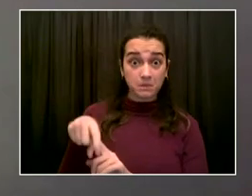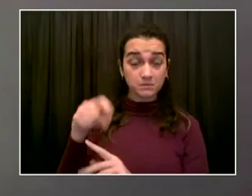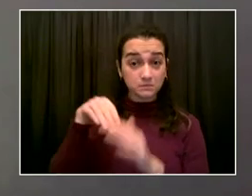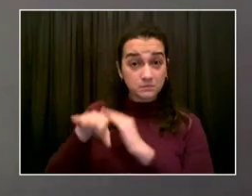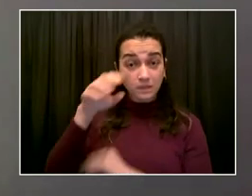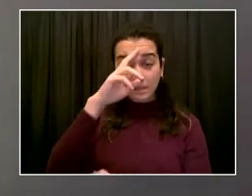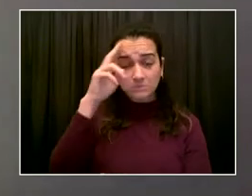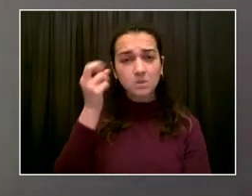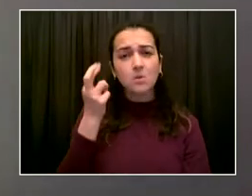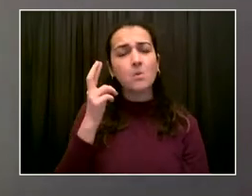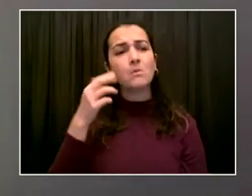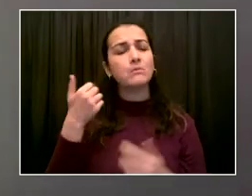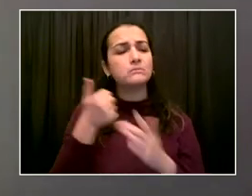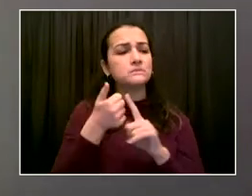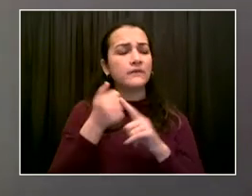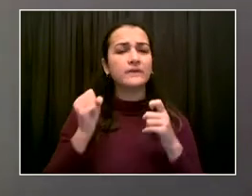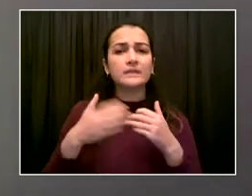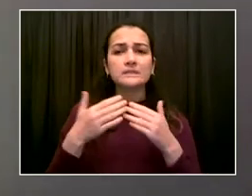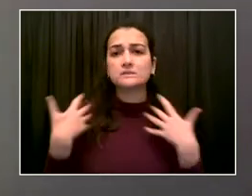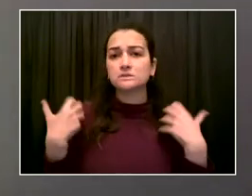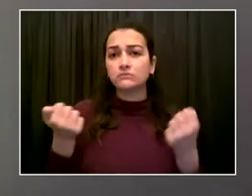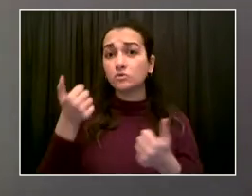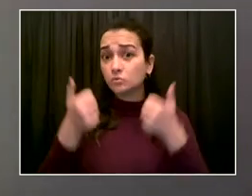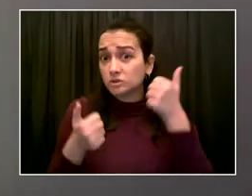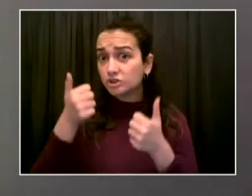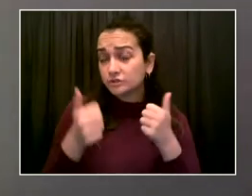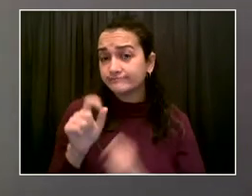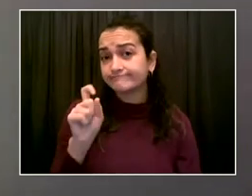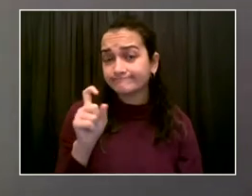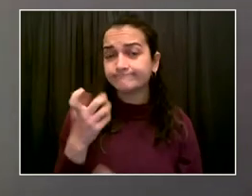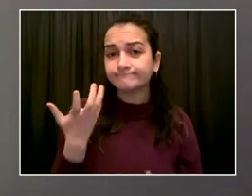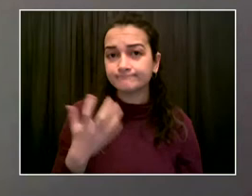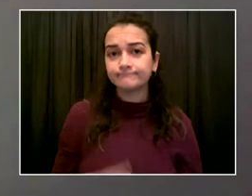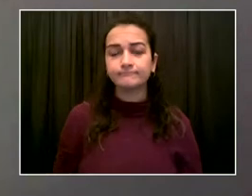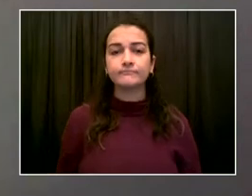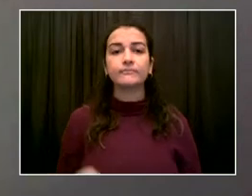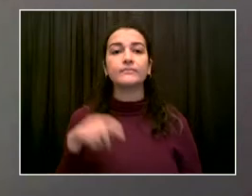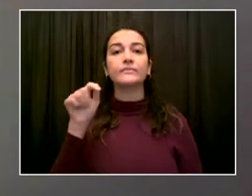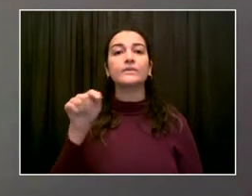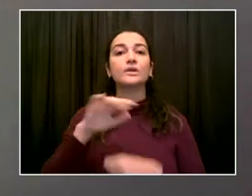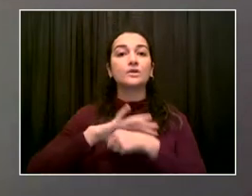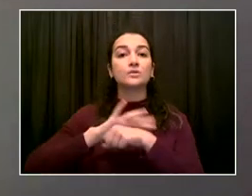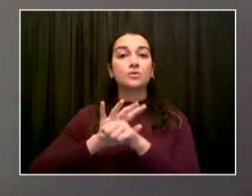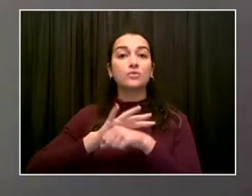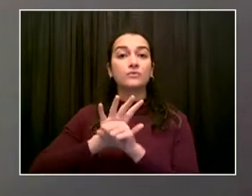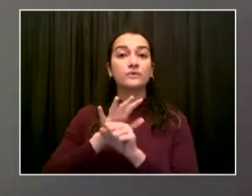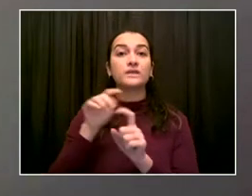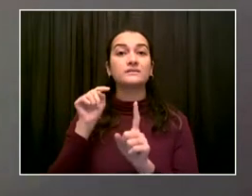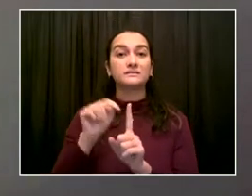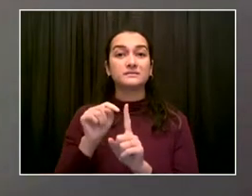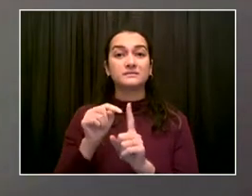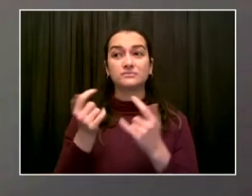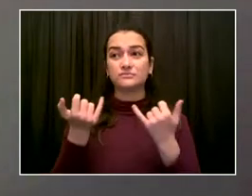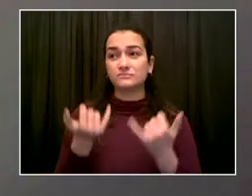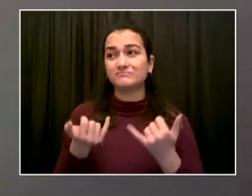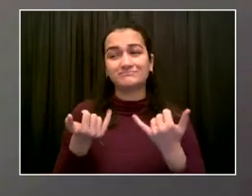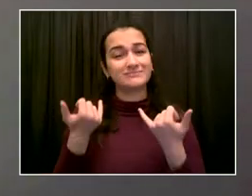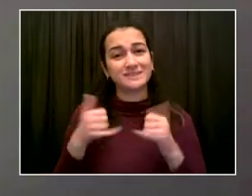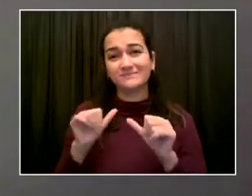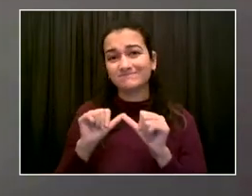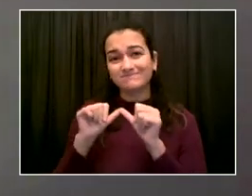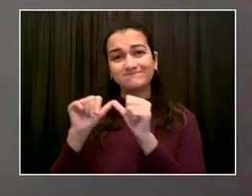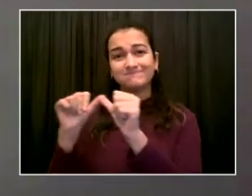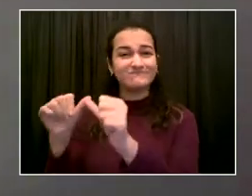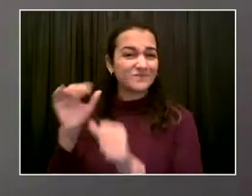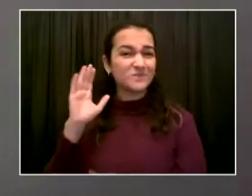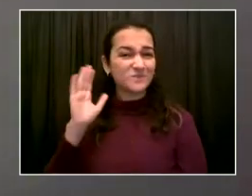this variant is more harmful in terms of hospitalizations or in terms of serious illness. And